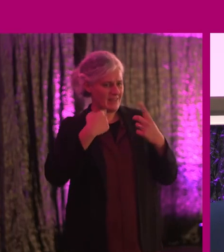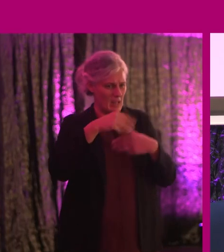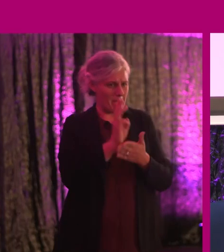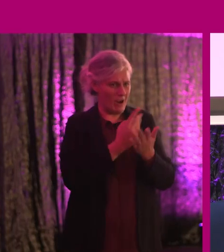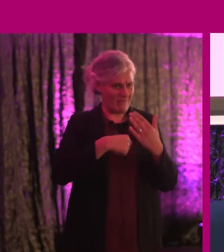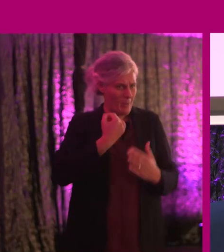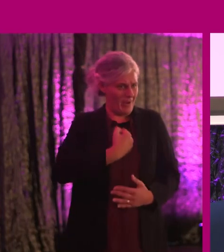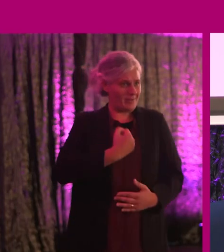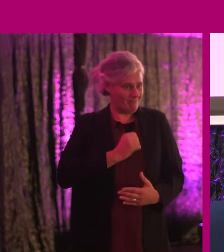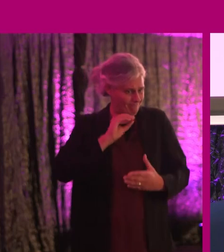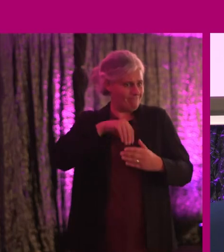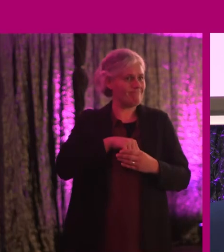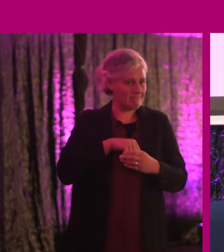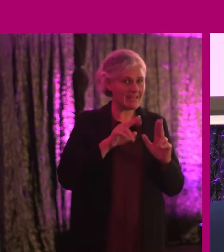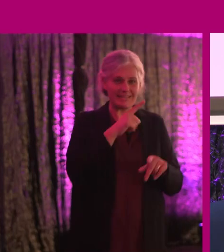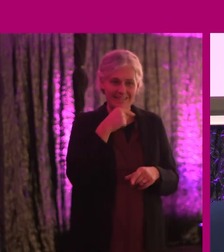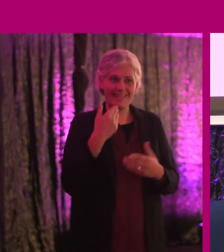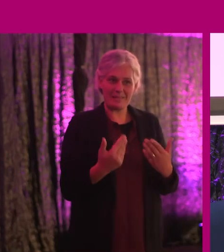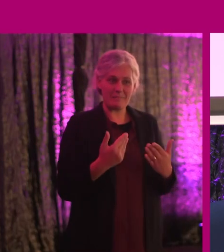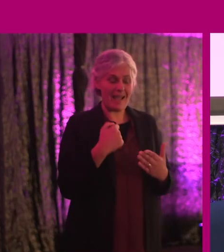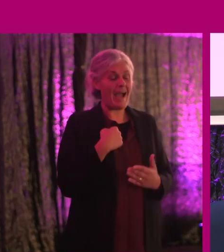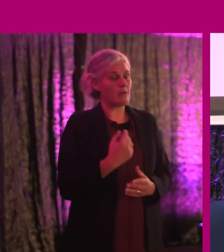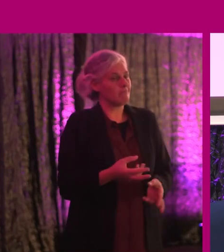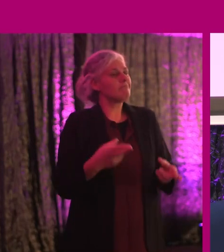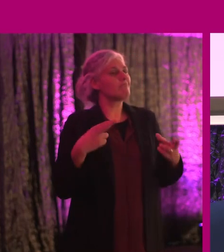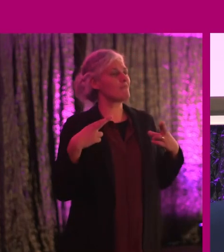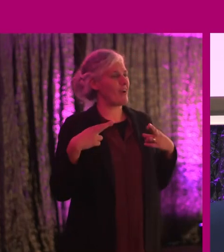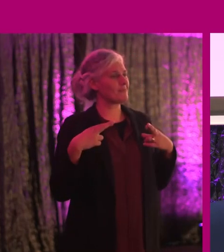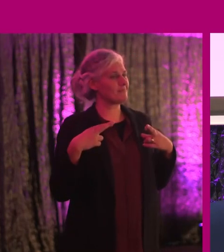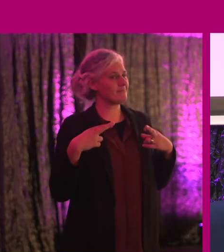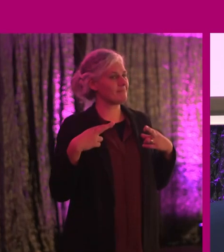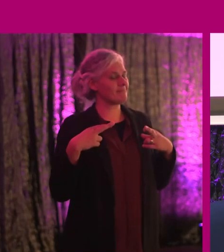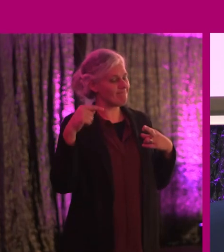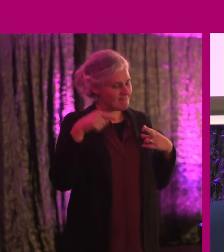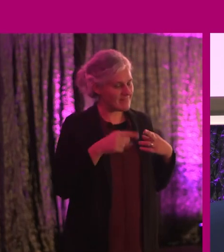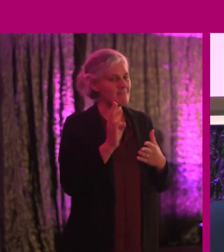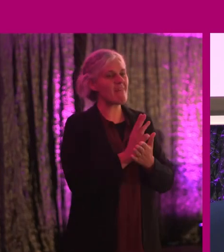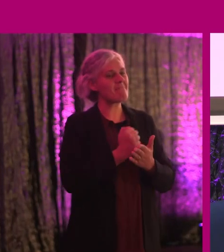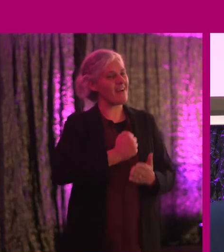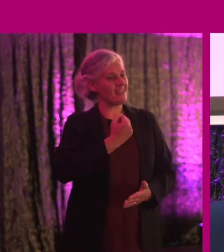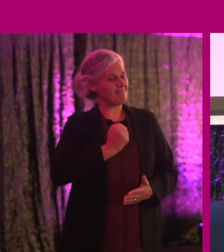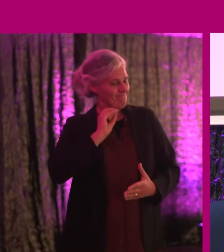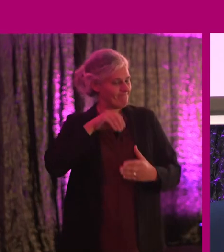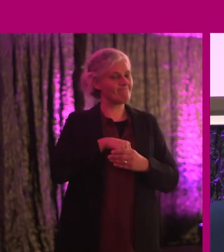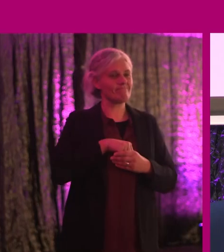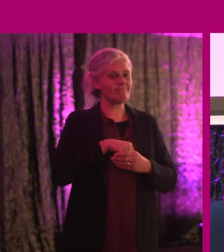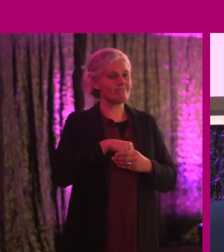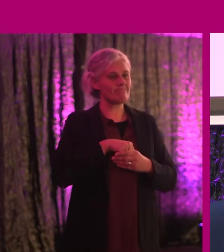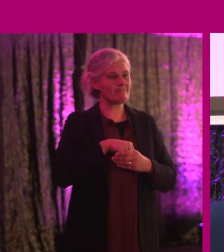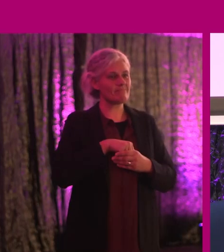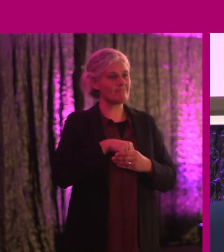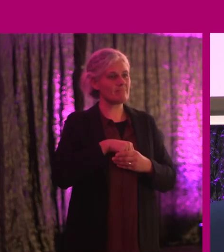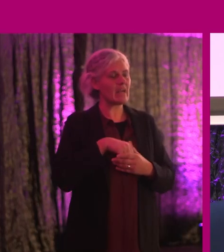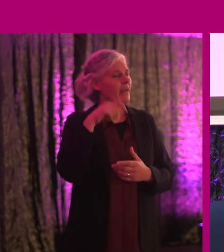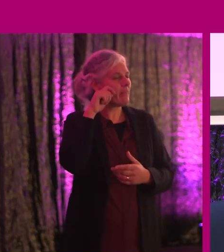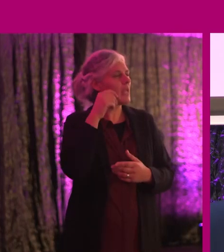identity. And I can say that now. I am proud. I am proud. This is part of my identity. And I think that